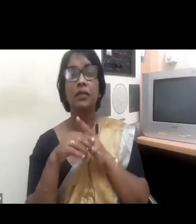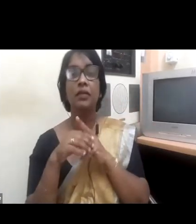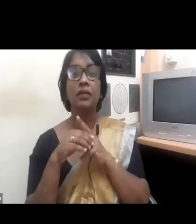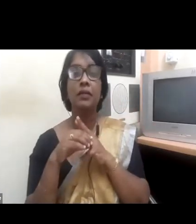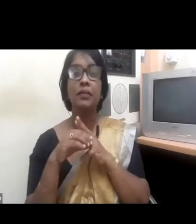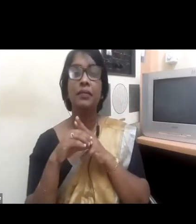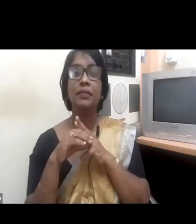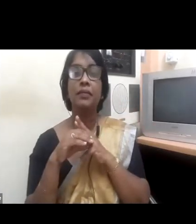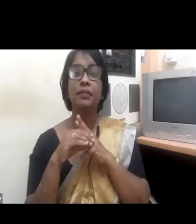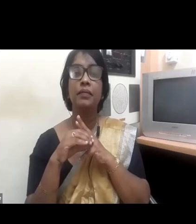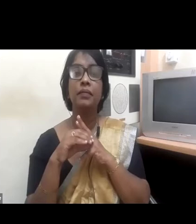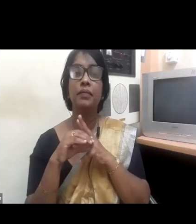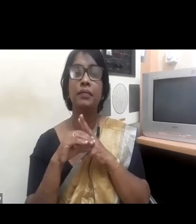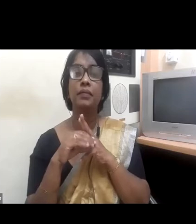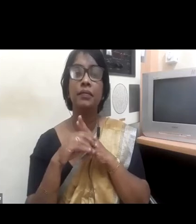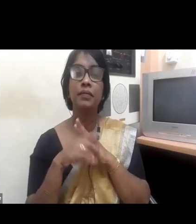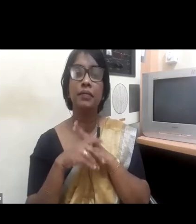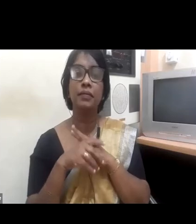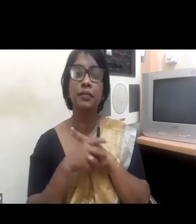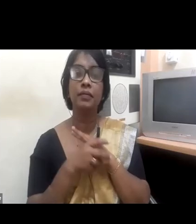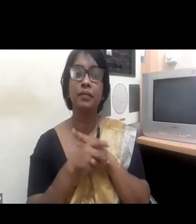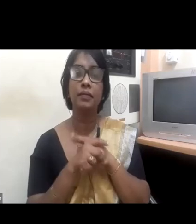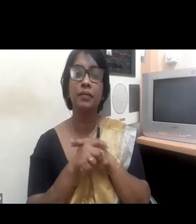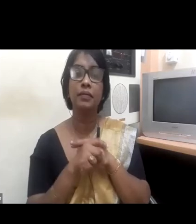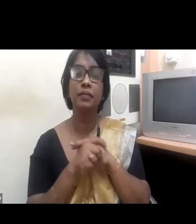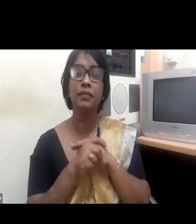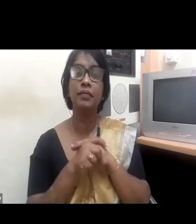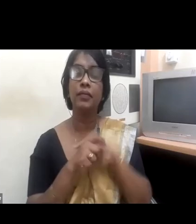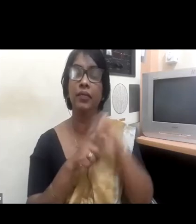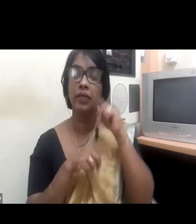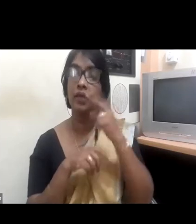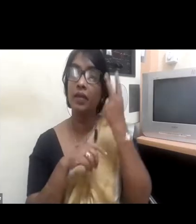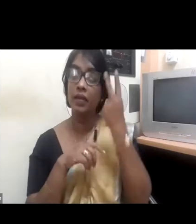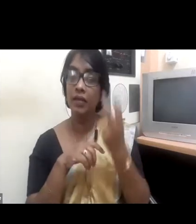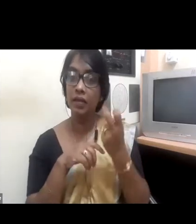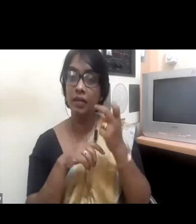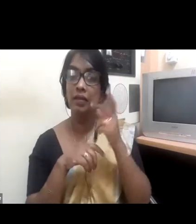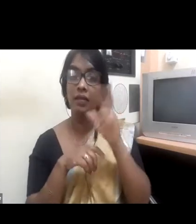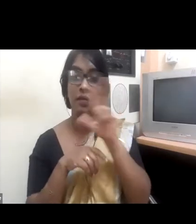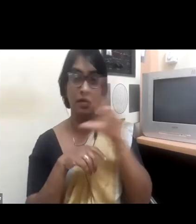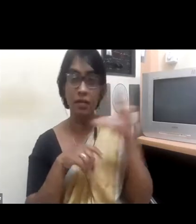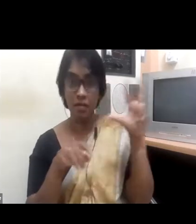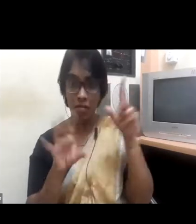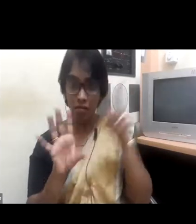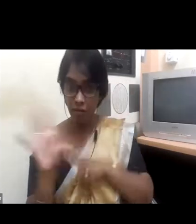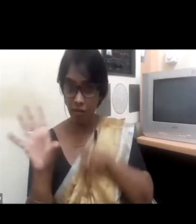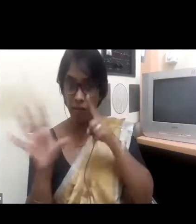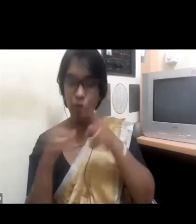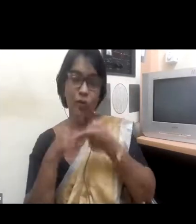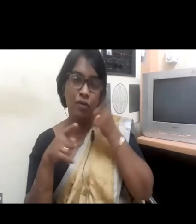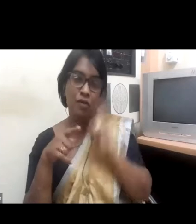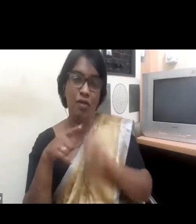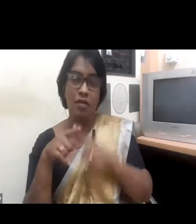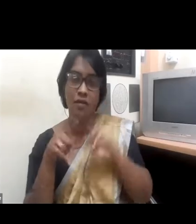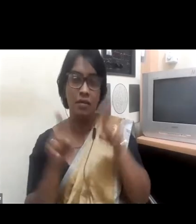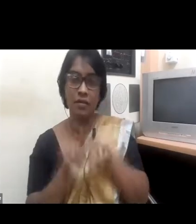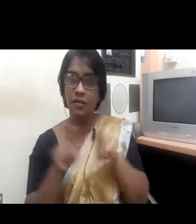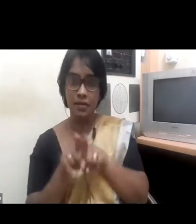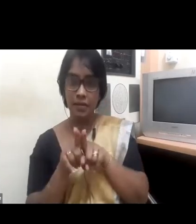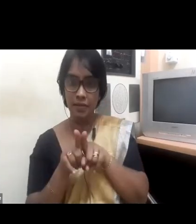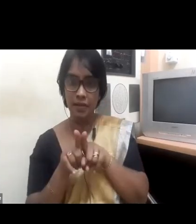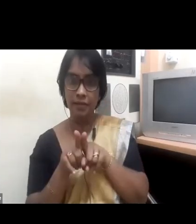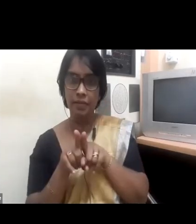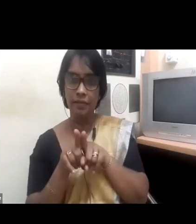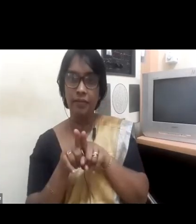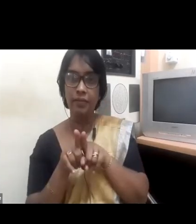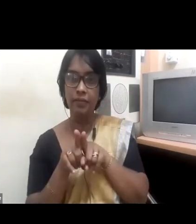For example, in 2018, women held less than 17% of board seats and less than 5% of CEO positions worldwide. And